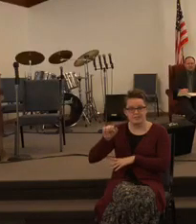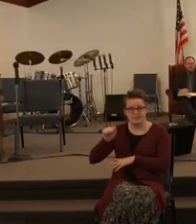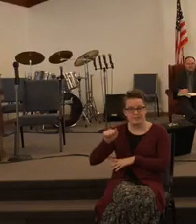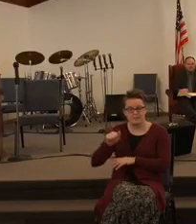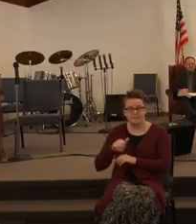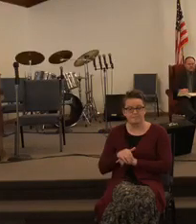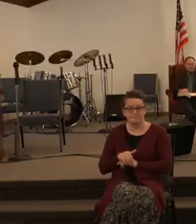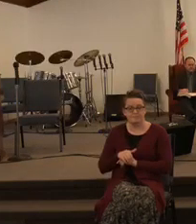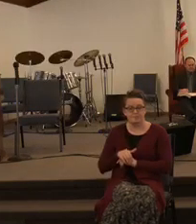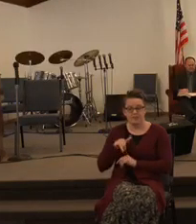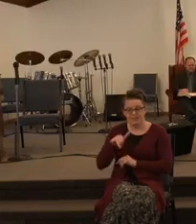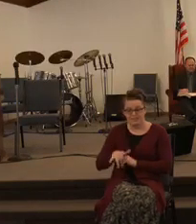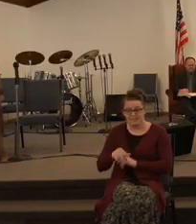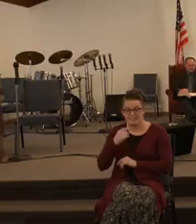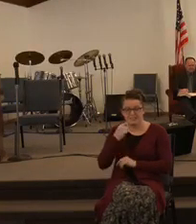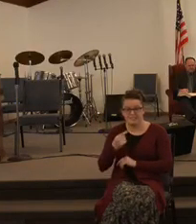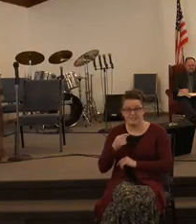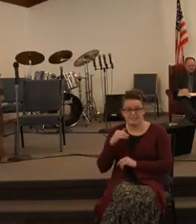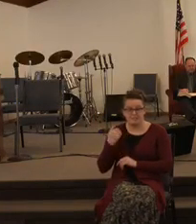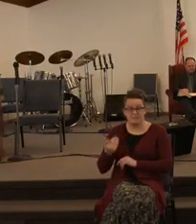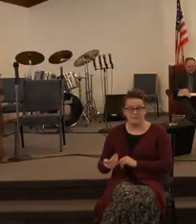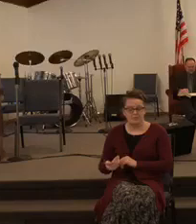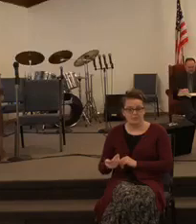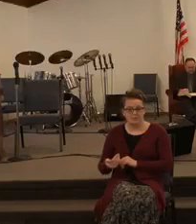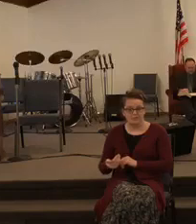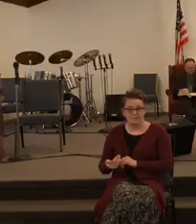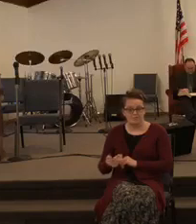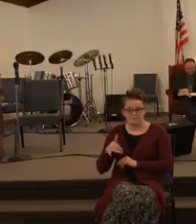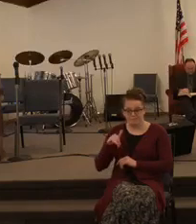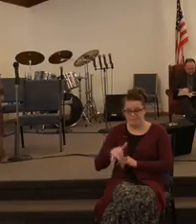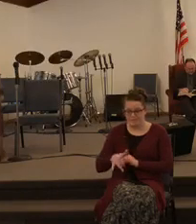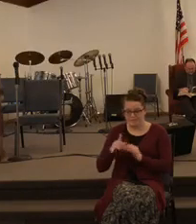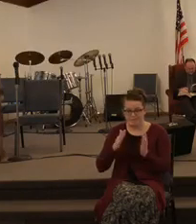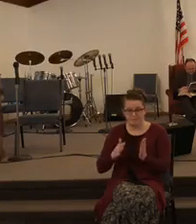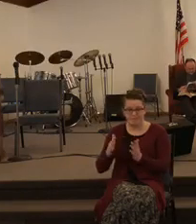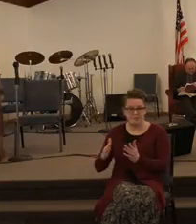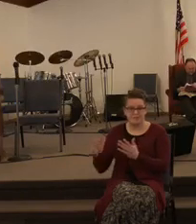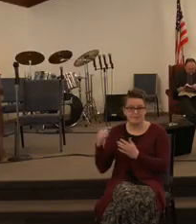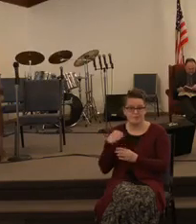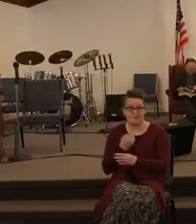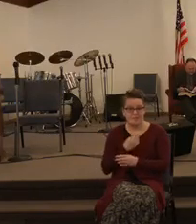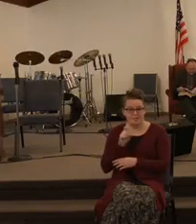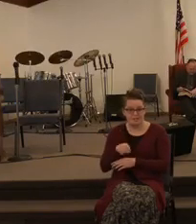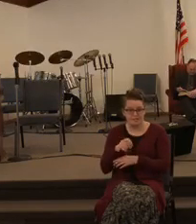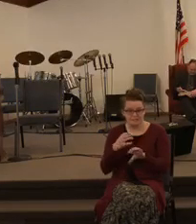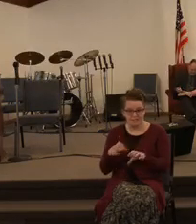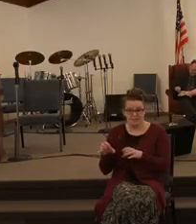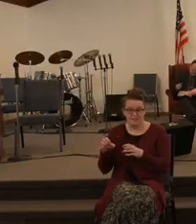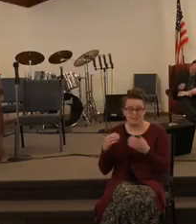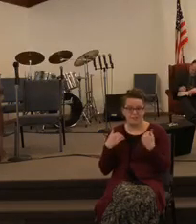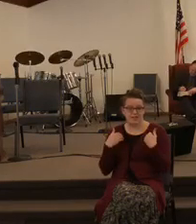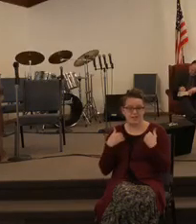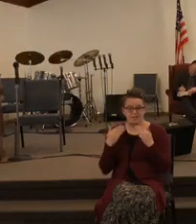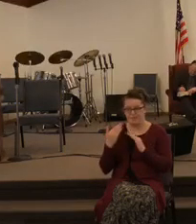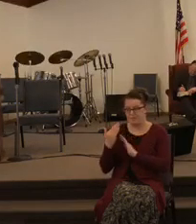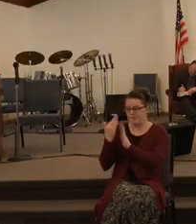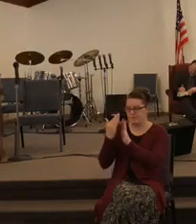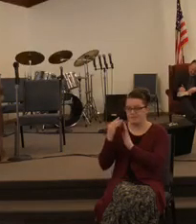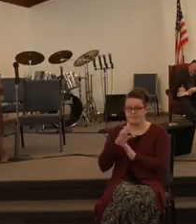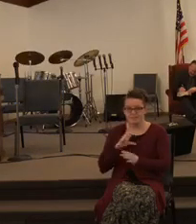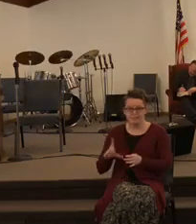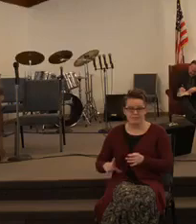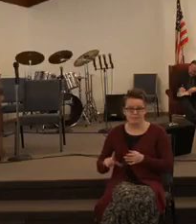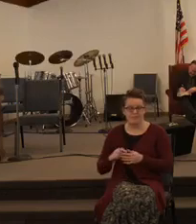you know what this tells me is that there's some preparation that we need to do in our life to have the presence of the Lord